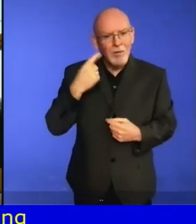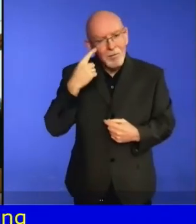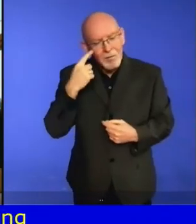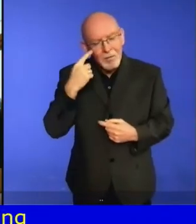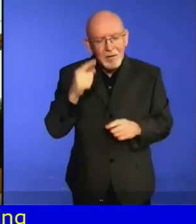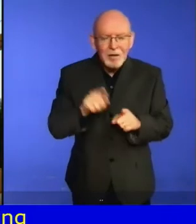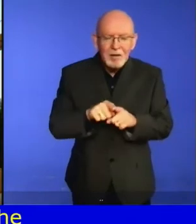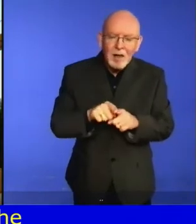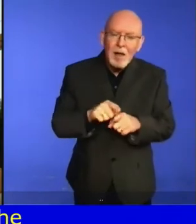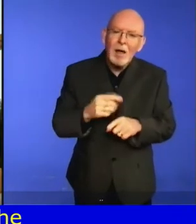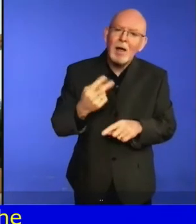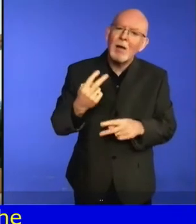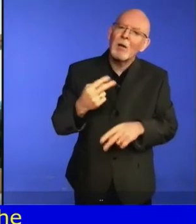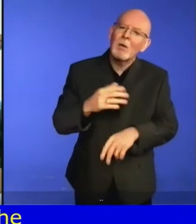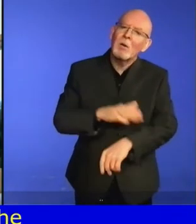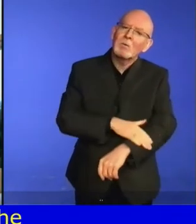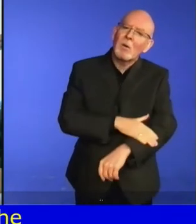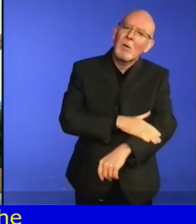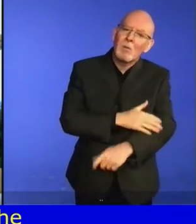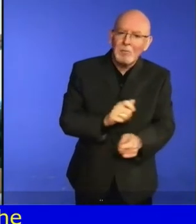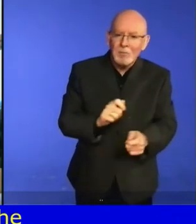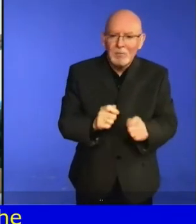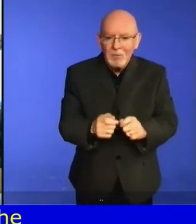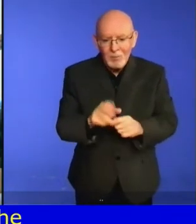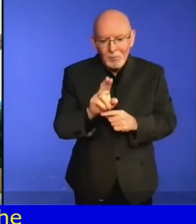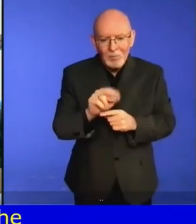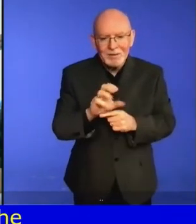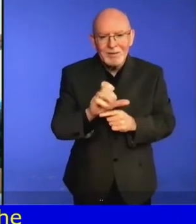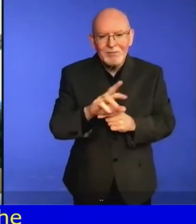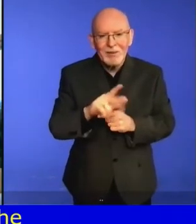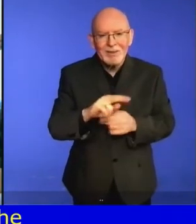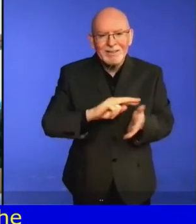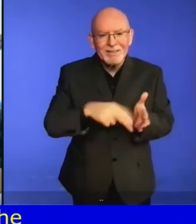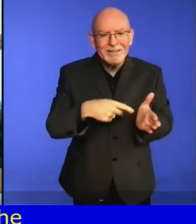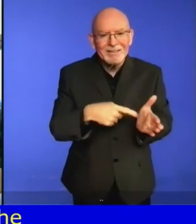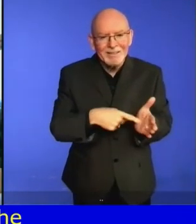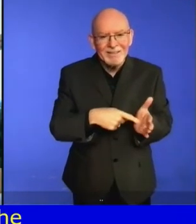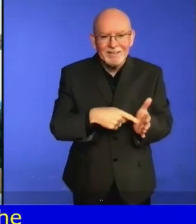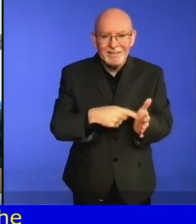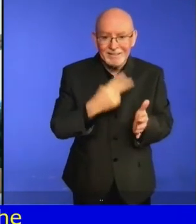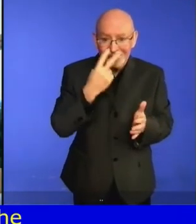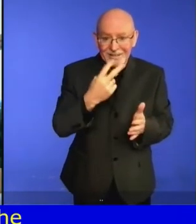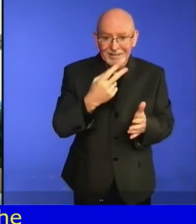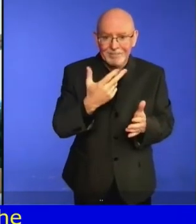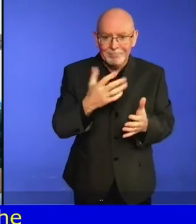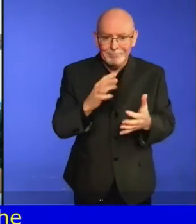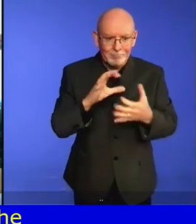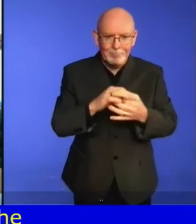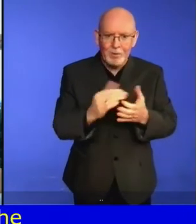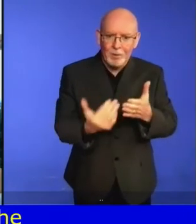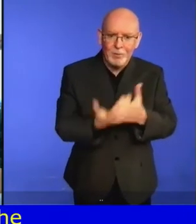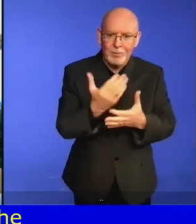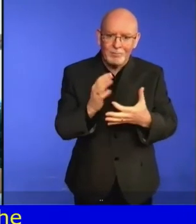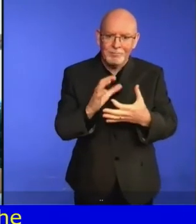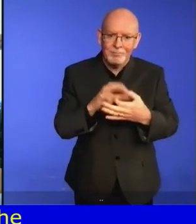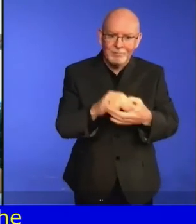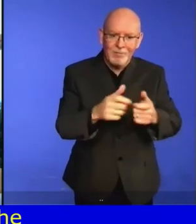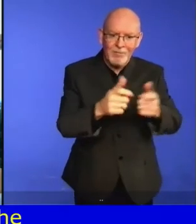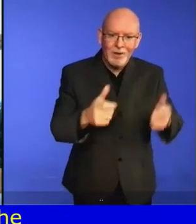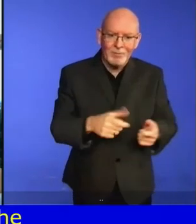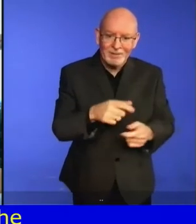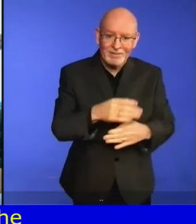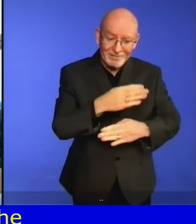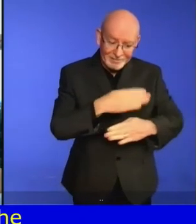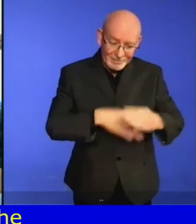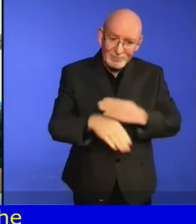How wrong we were. Basic truths of a habit of coming to the surface during a crisis. So it